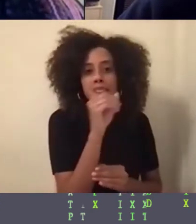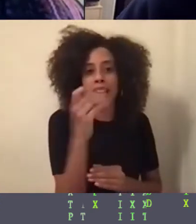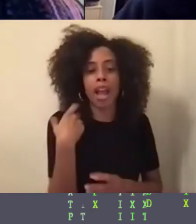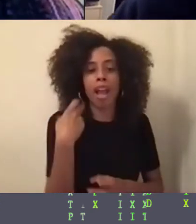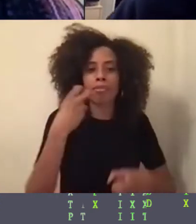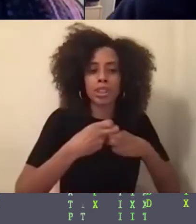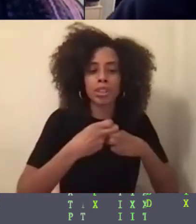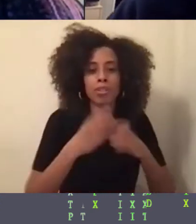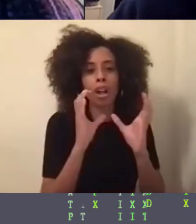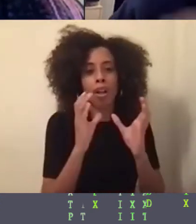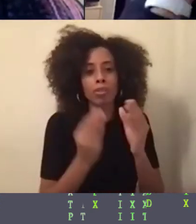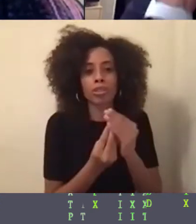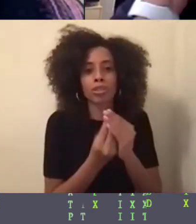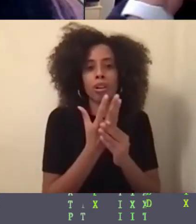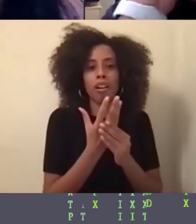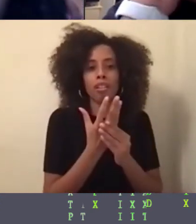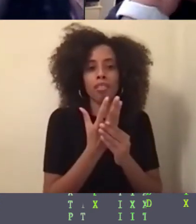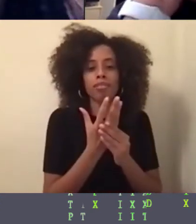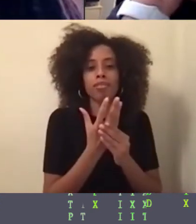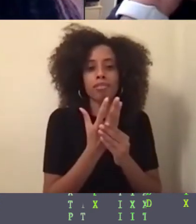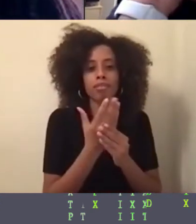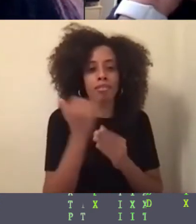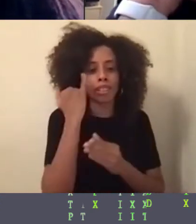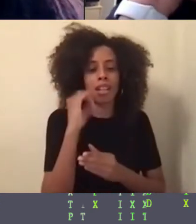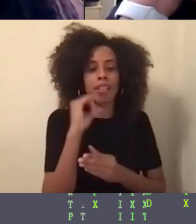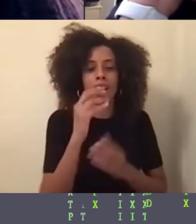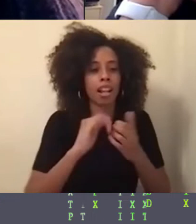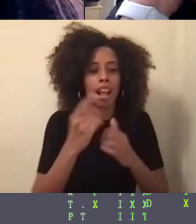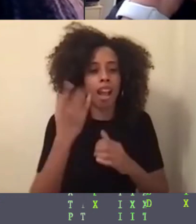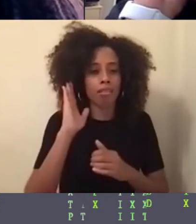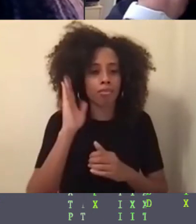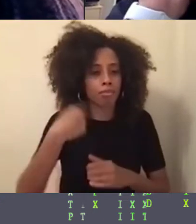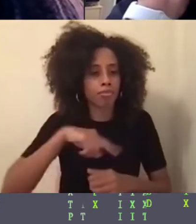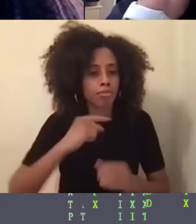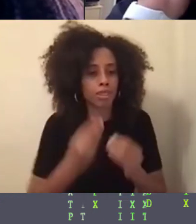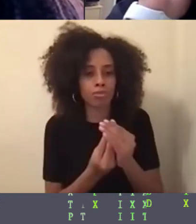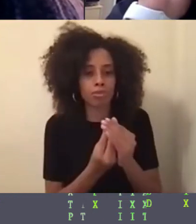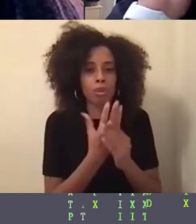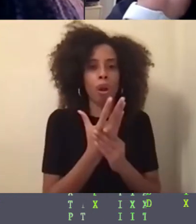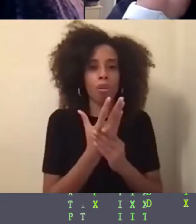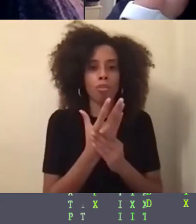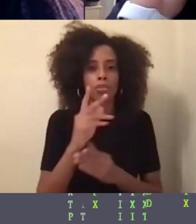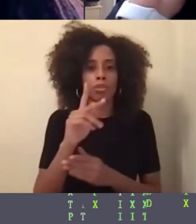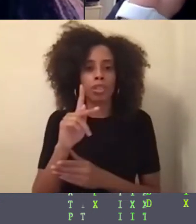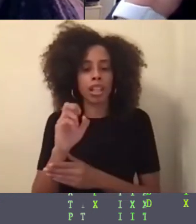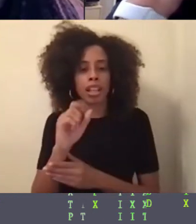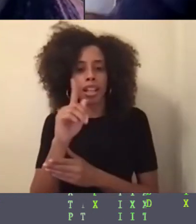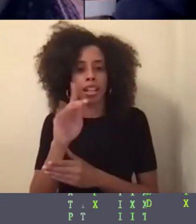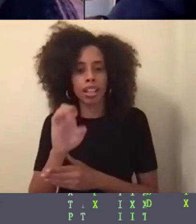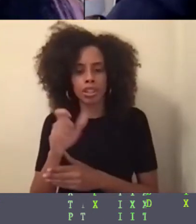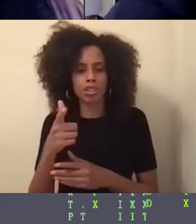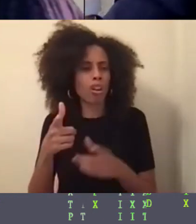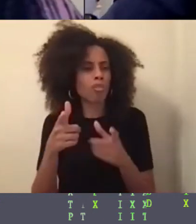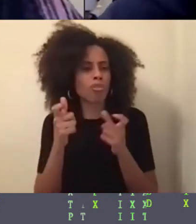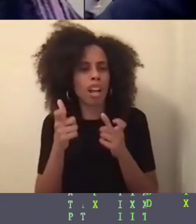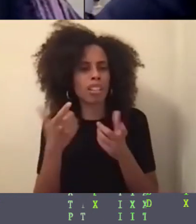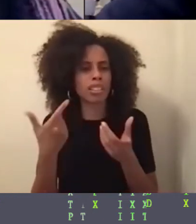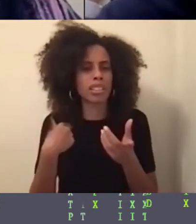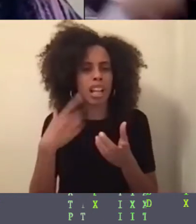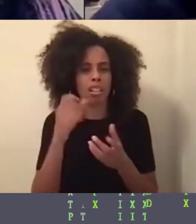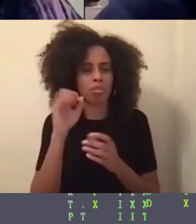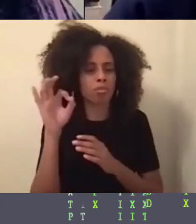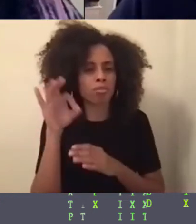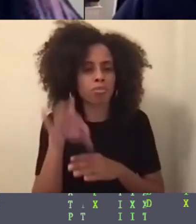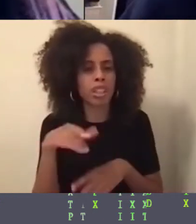Um, I'll just hop in real fast. Um, um, one of the virtual, um, groups I was in, it was, um, black and microbiology. So a bunch of black